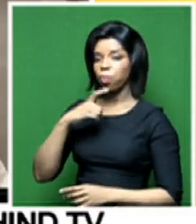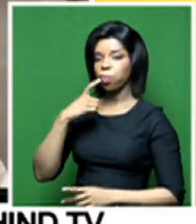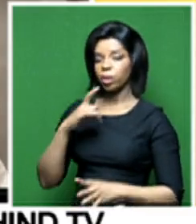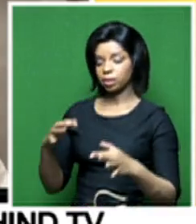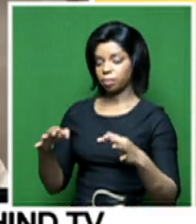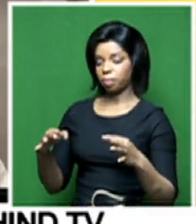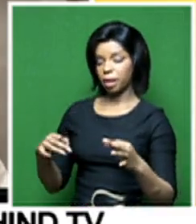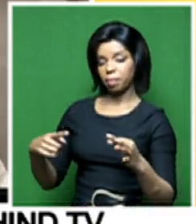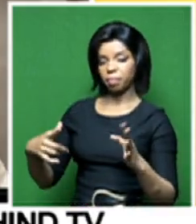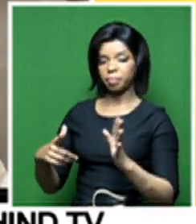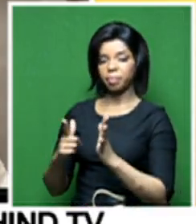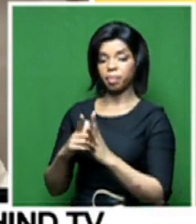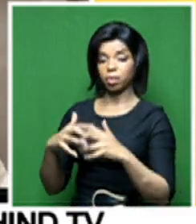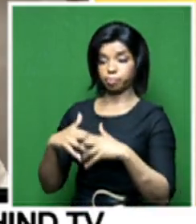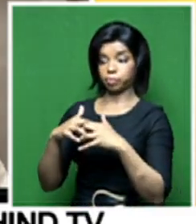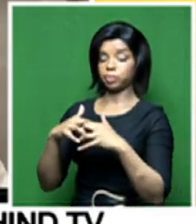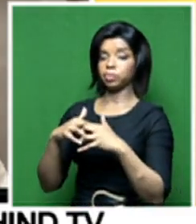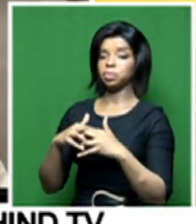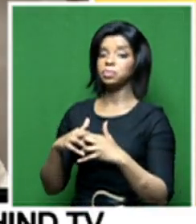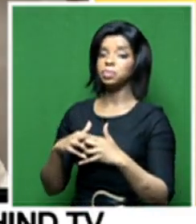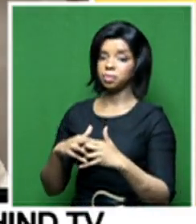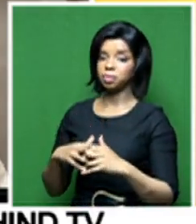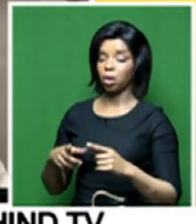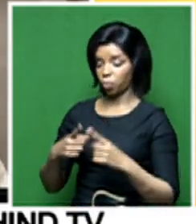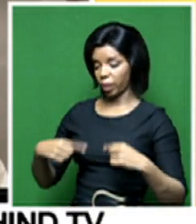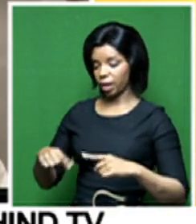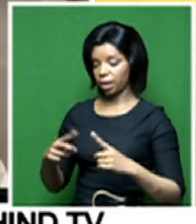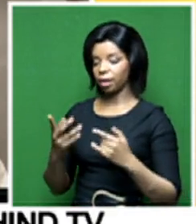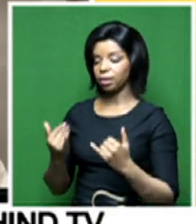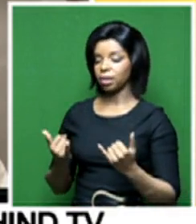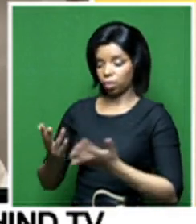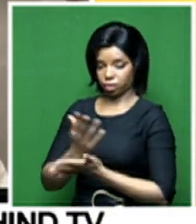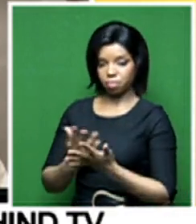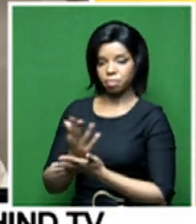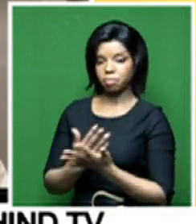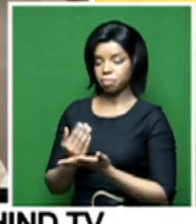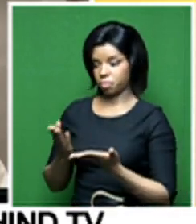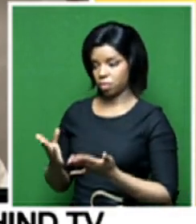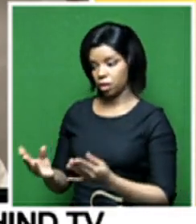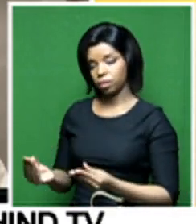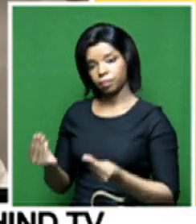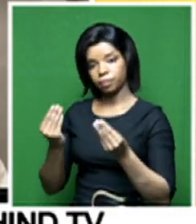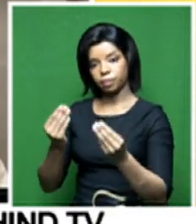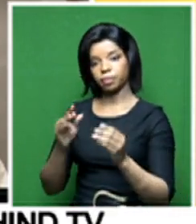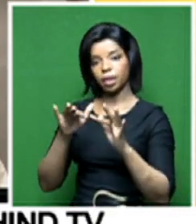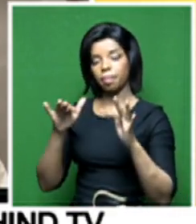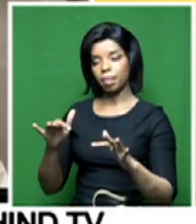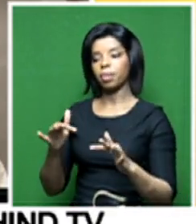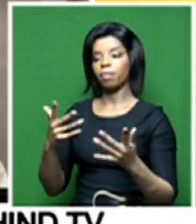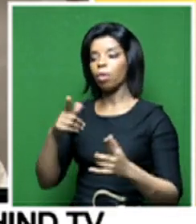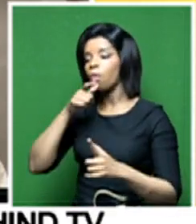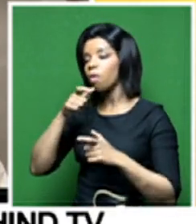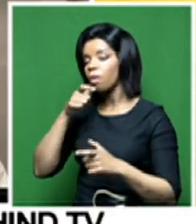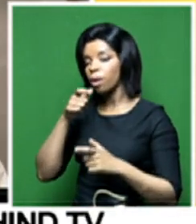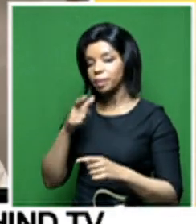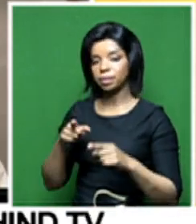to public consultation. This is what it's all about and that's why we're doing something to public comment, why we're doing interviews like this. So it was released by the